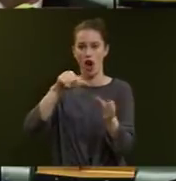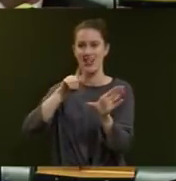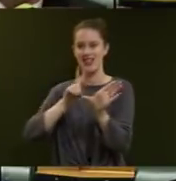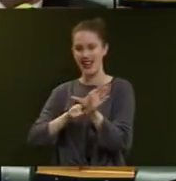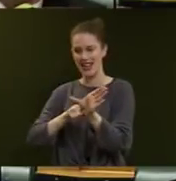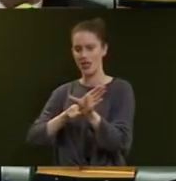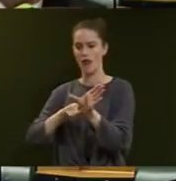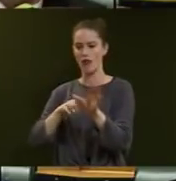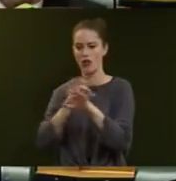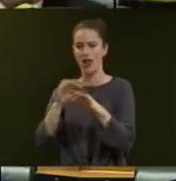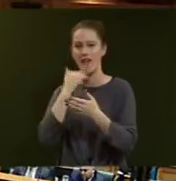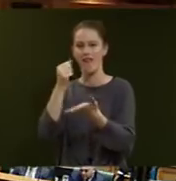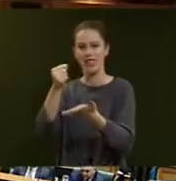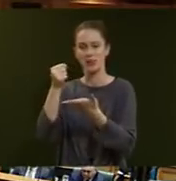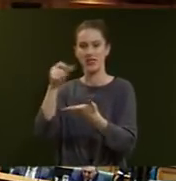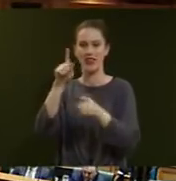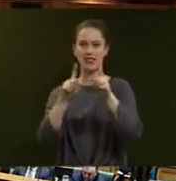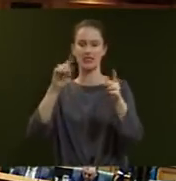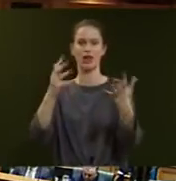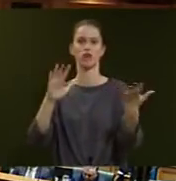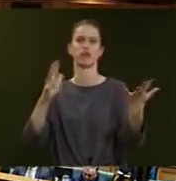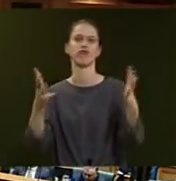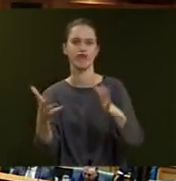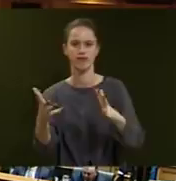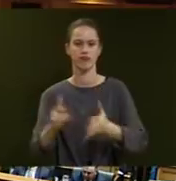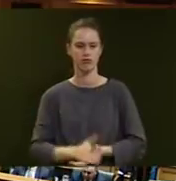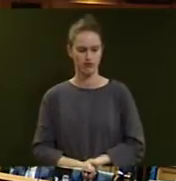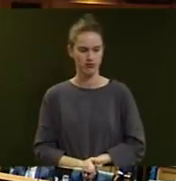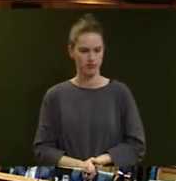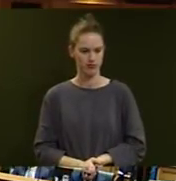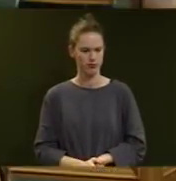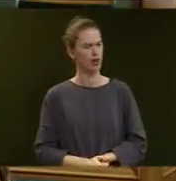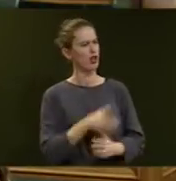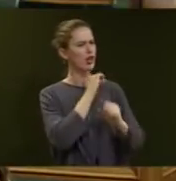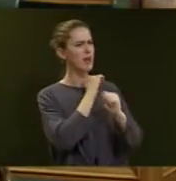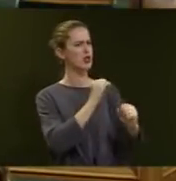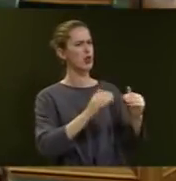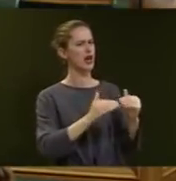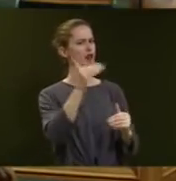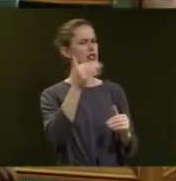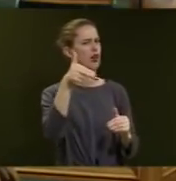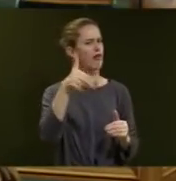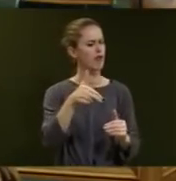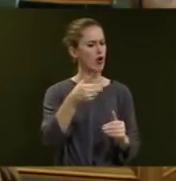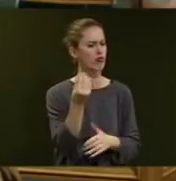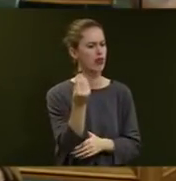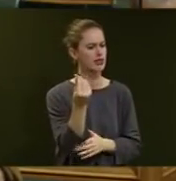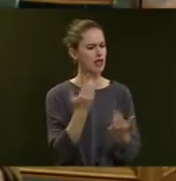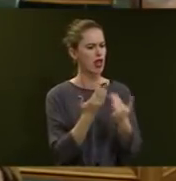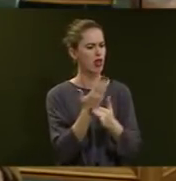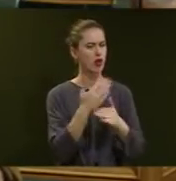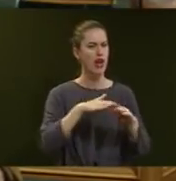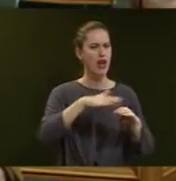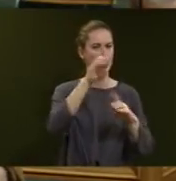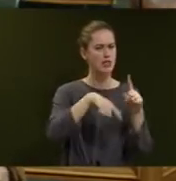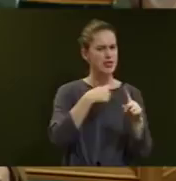underinvestment and neglect. If he's not committed to increasing fuel prices through increased